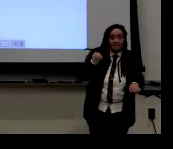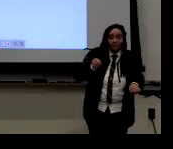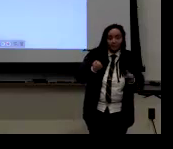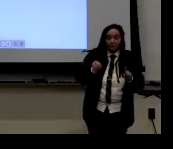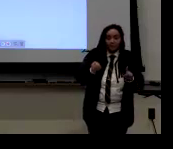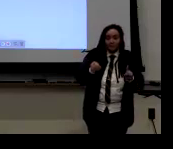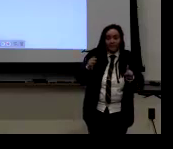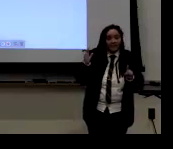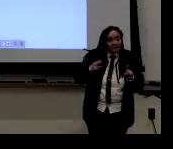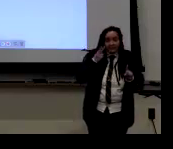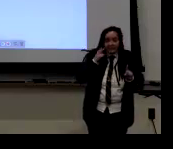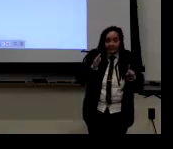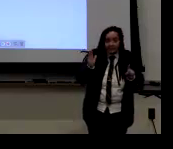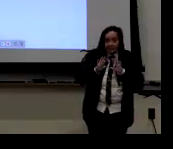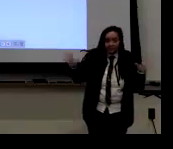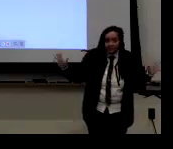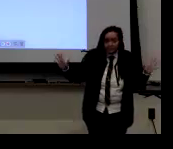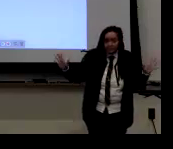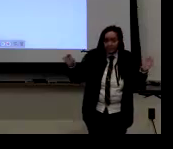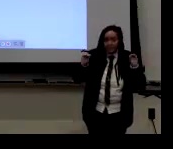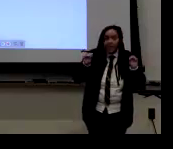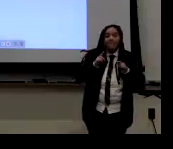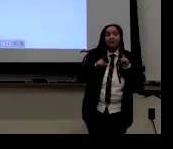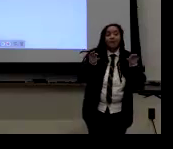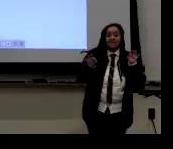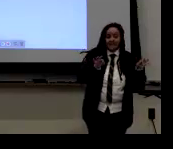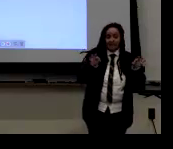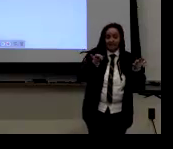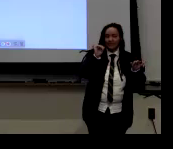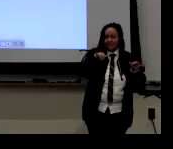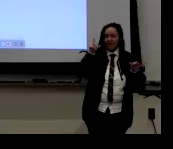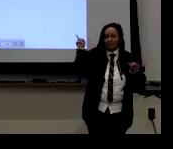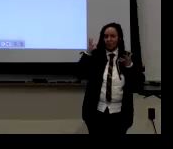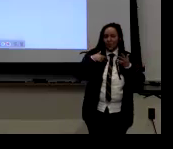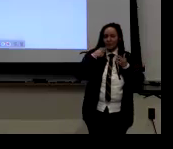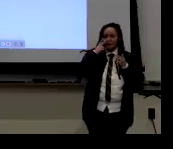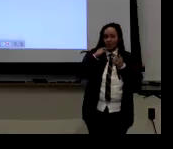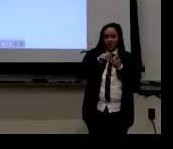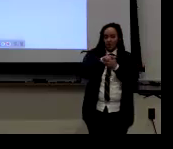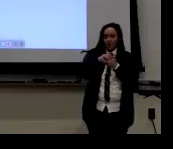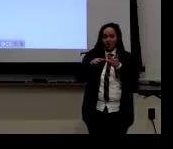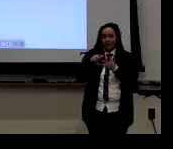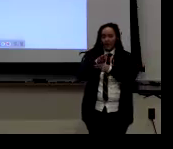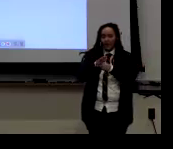I haven't seen the masculinity, but femininity,